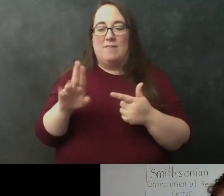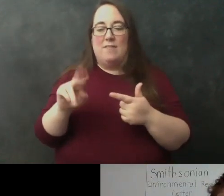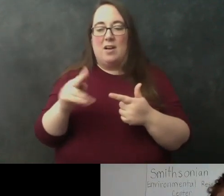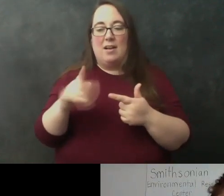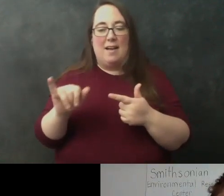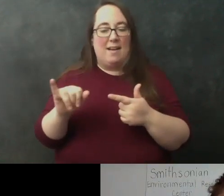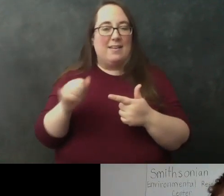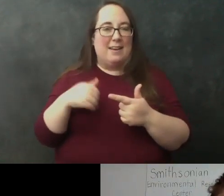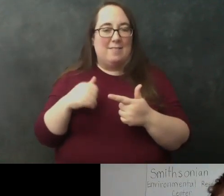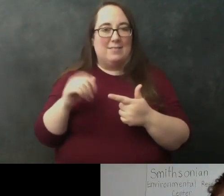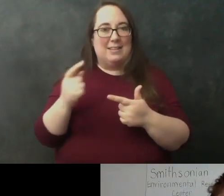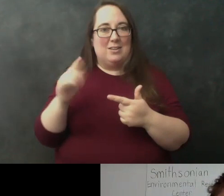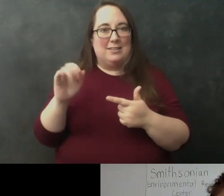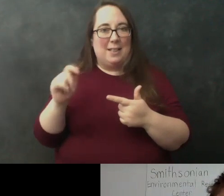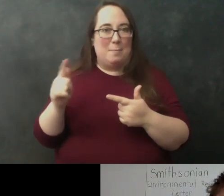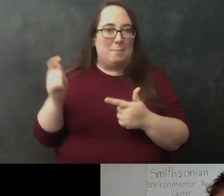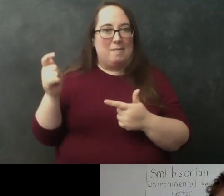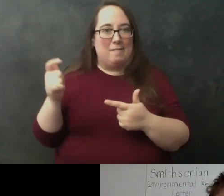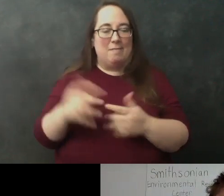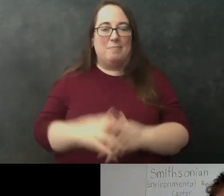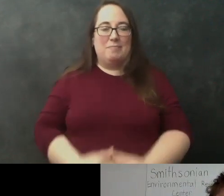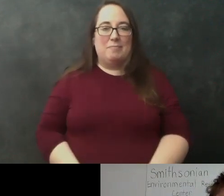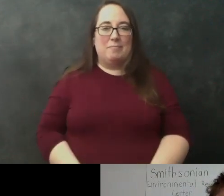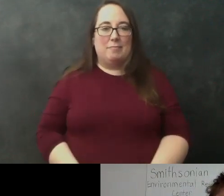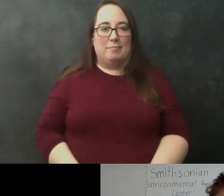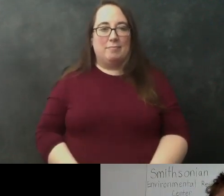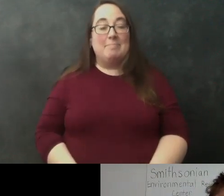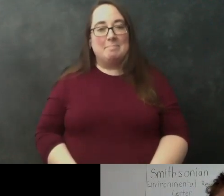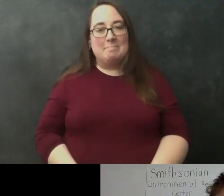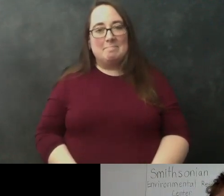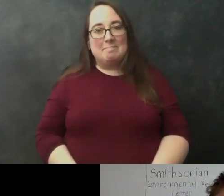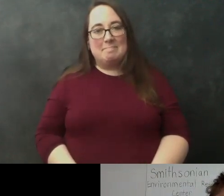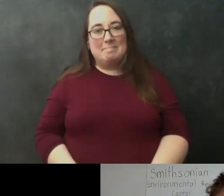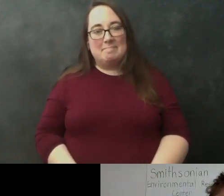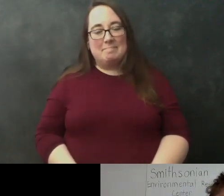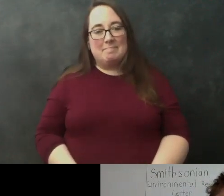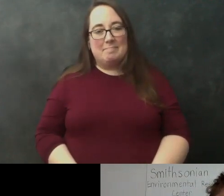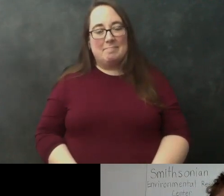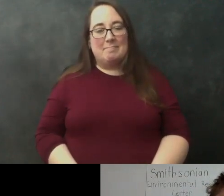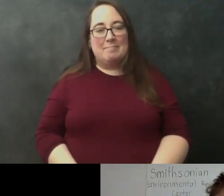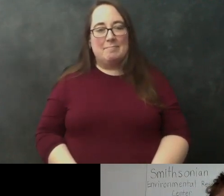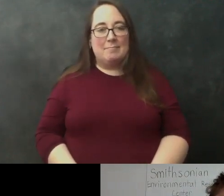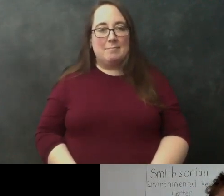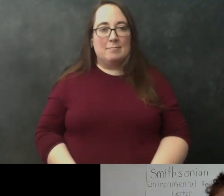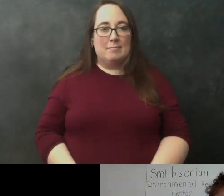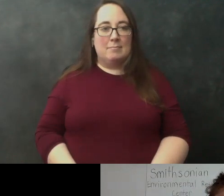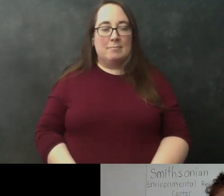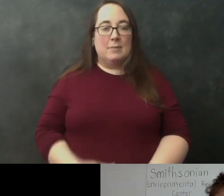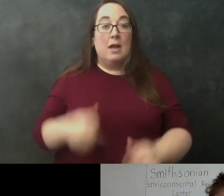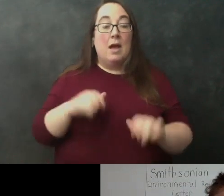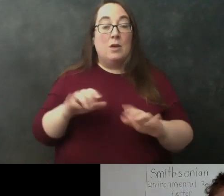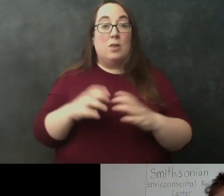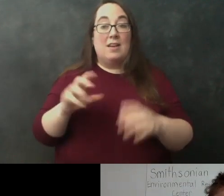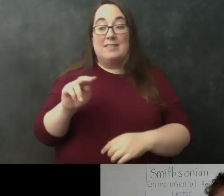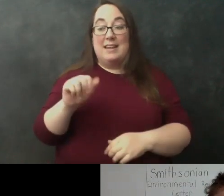big um but yeah uh i do a lot of actually like dna extractions from